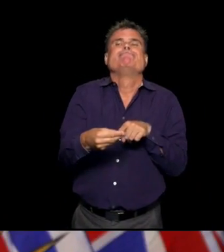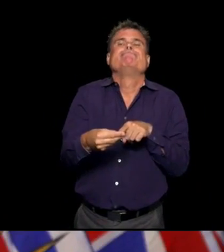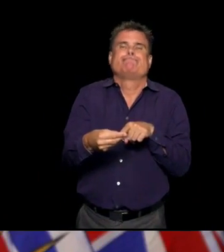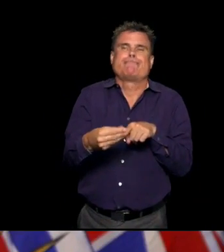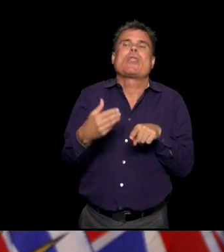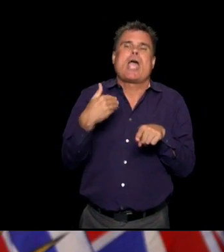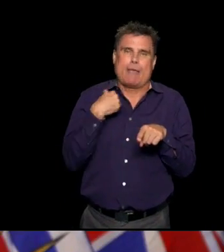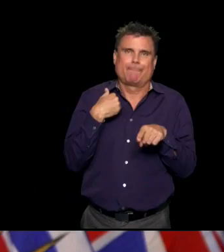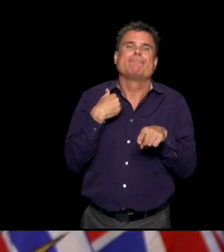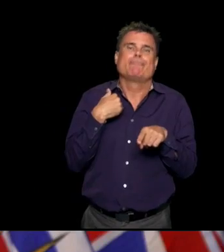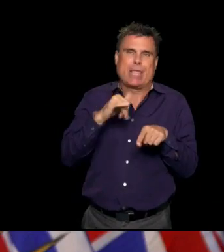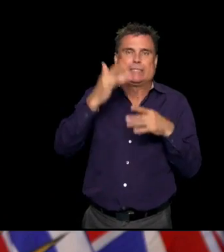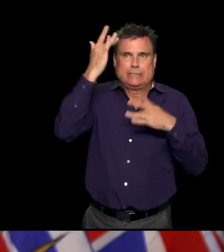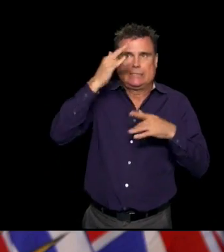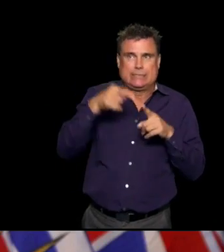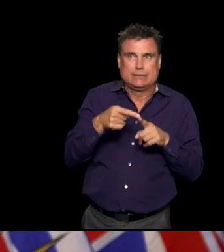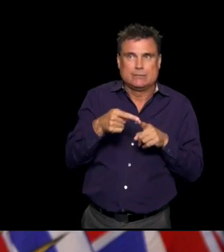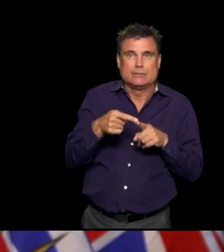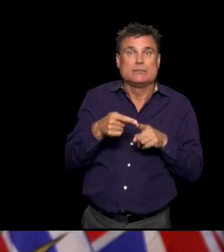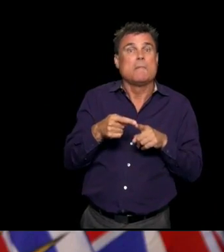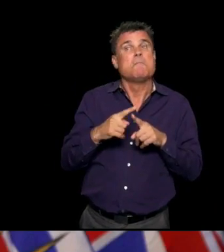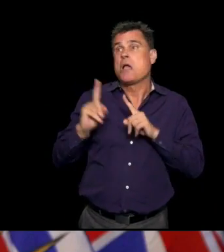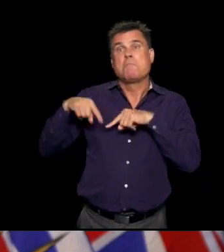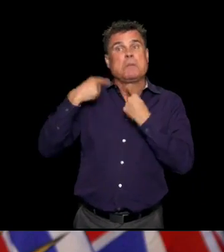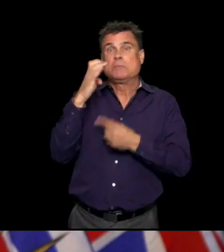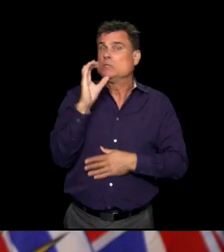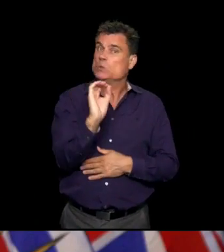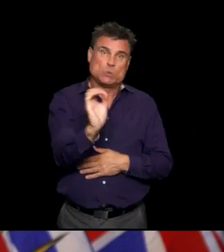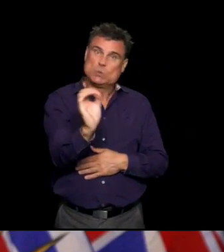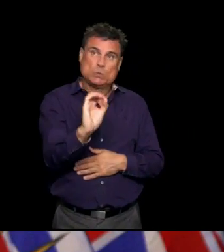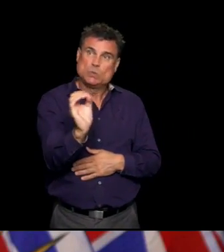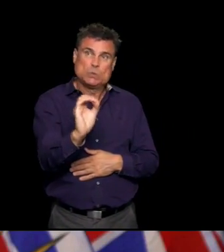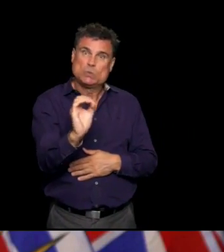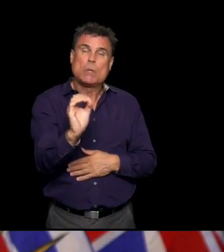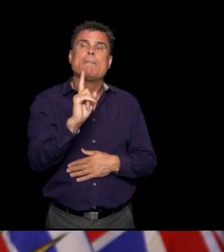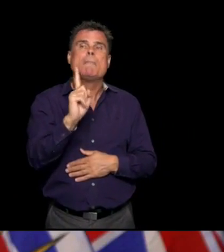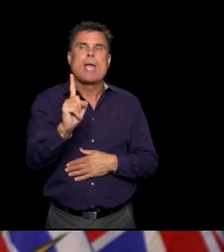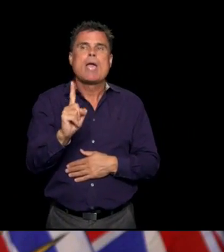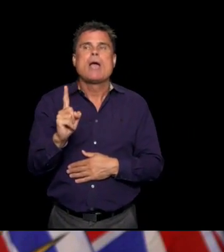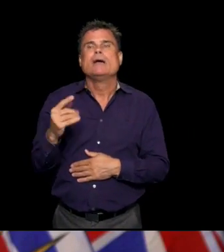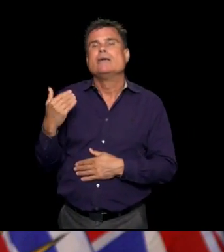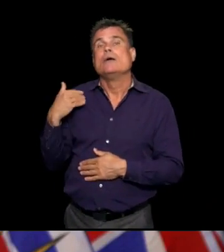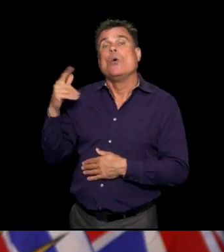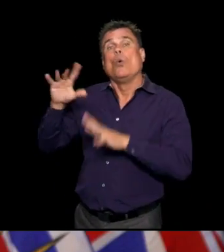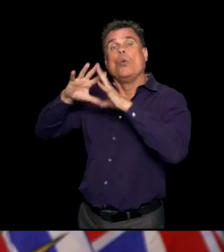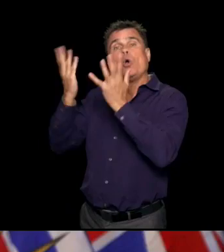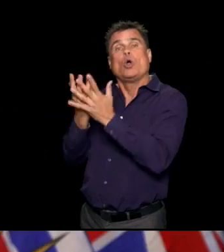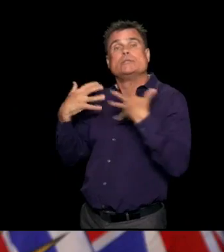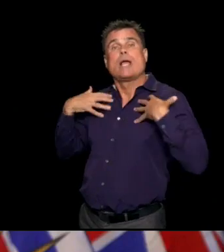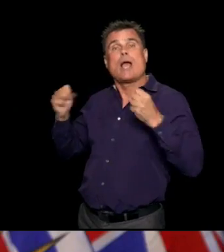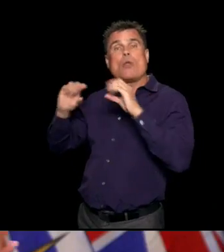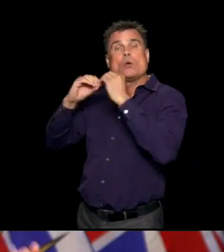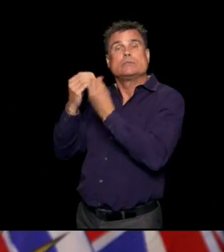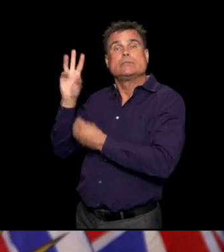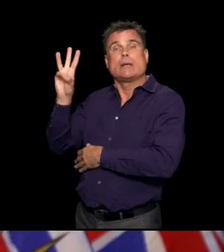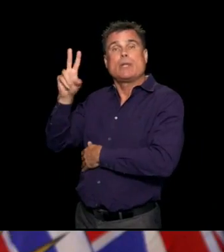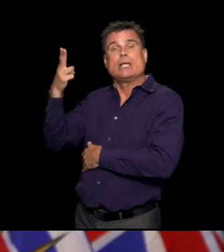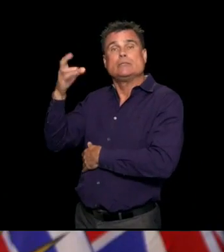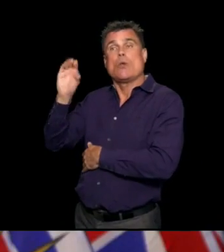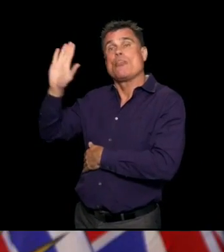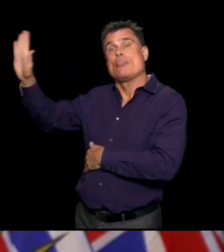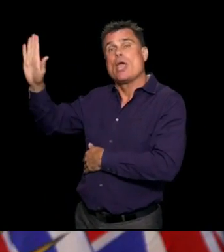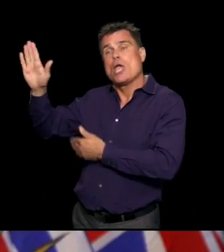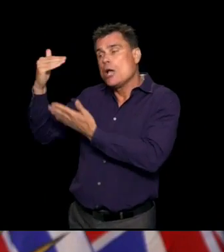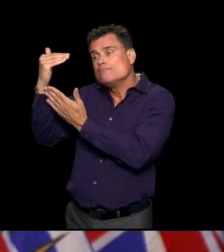somebody with COVID. And we had no confirmed cases here in BC. But the WHO has broadened